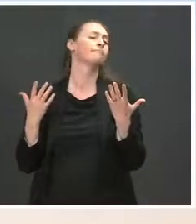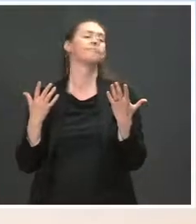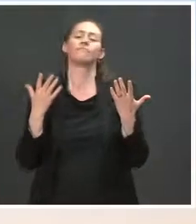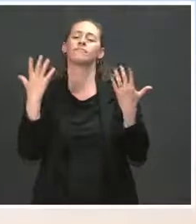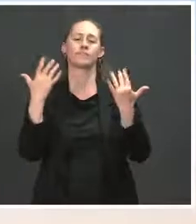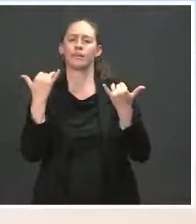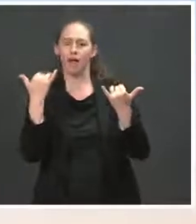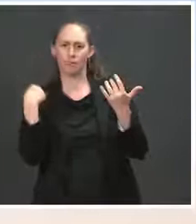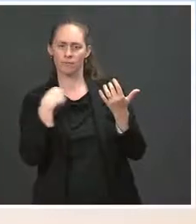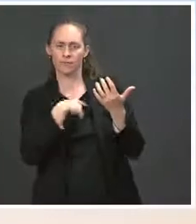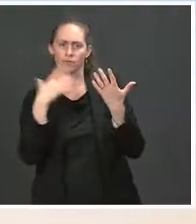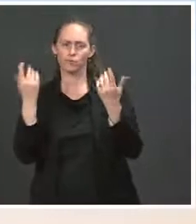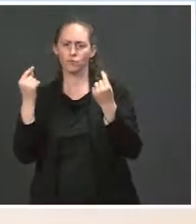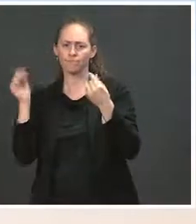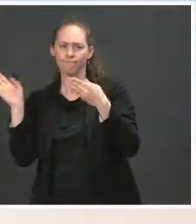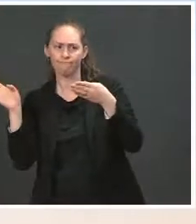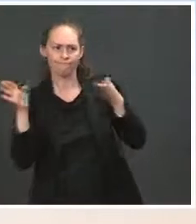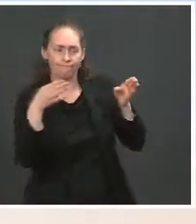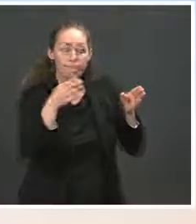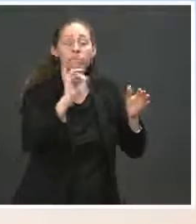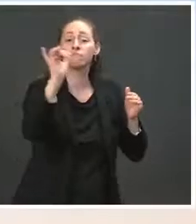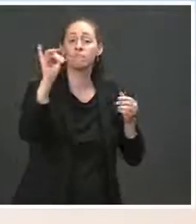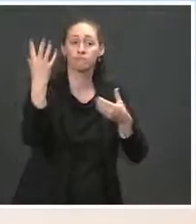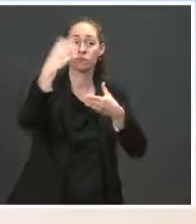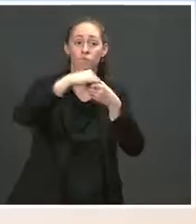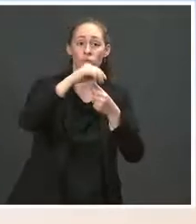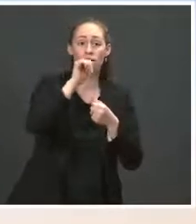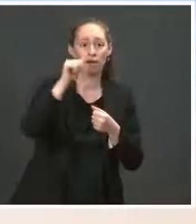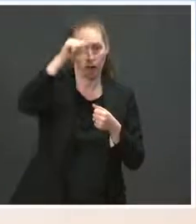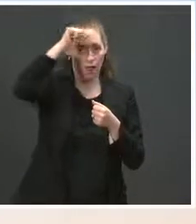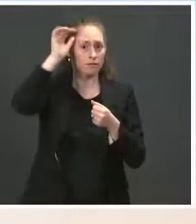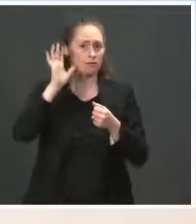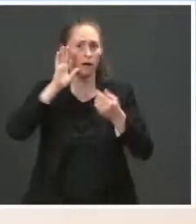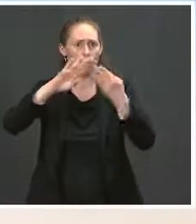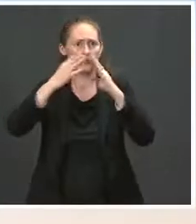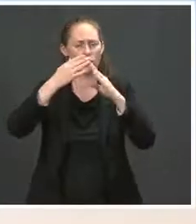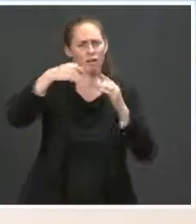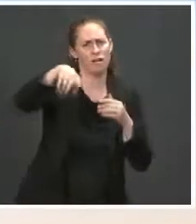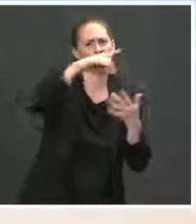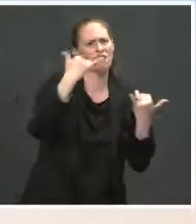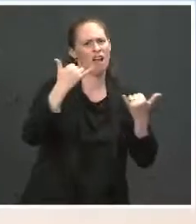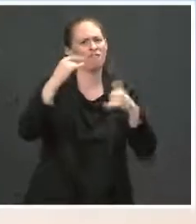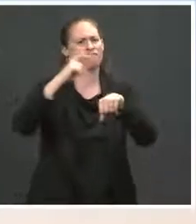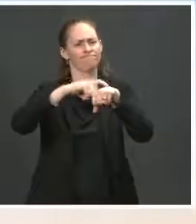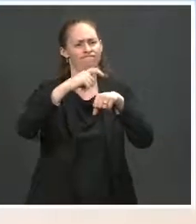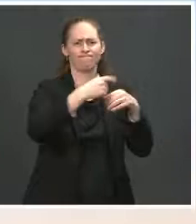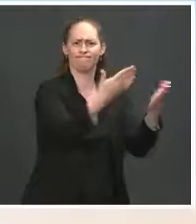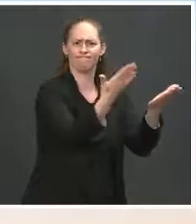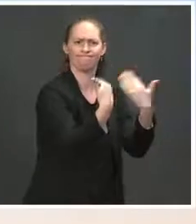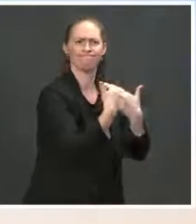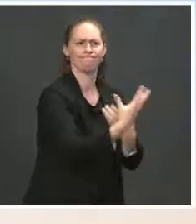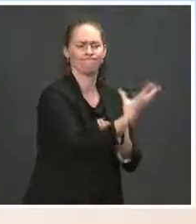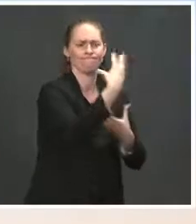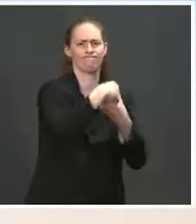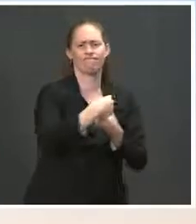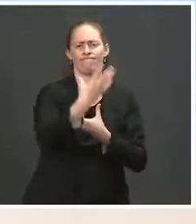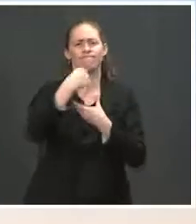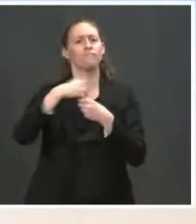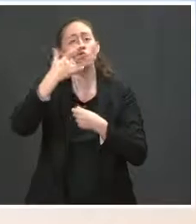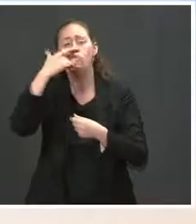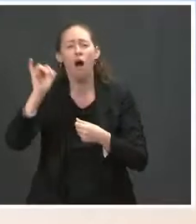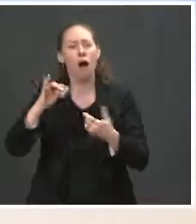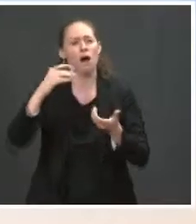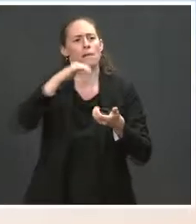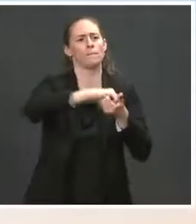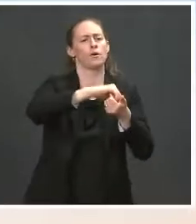and Alaska Native communities thrive, that tribal sovereignty is respected and strengthened. And if we are truly to repair